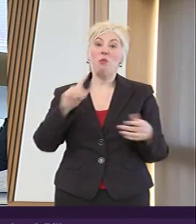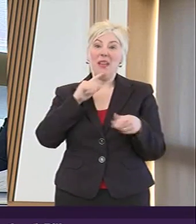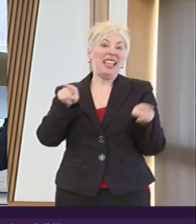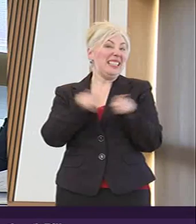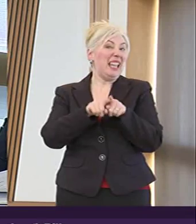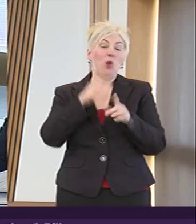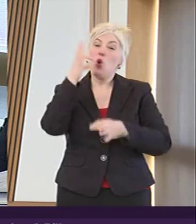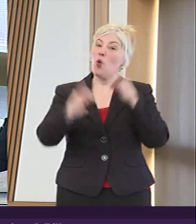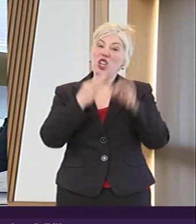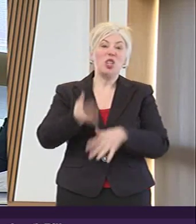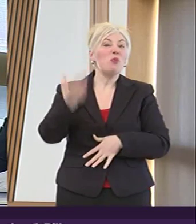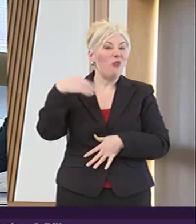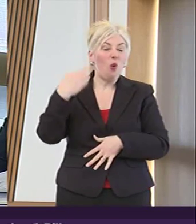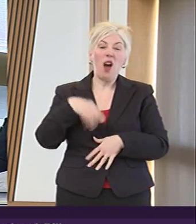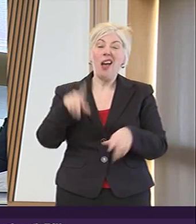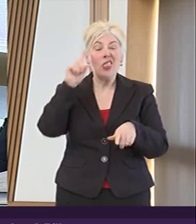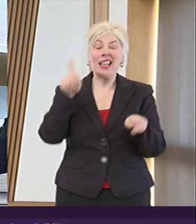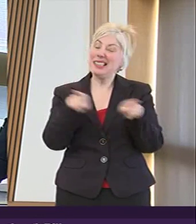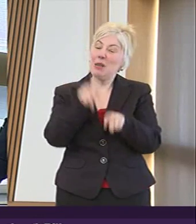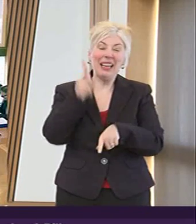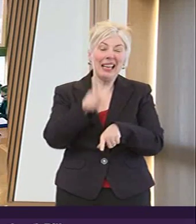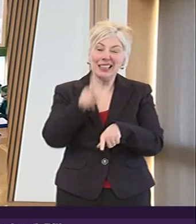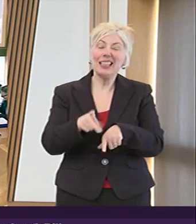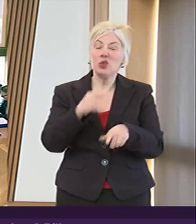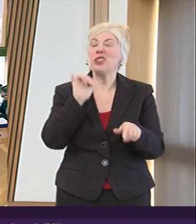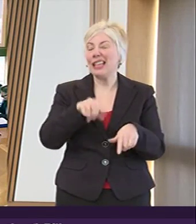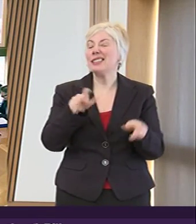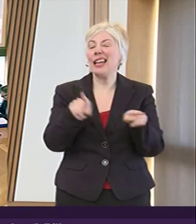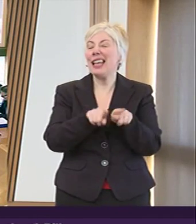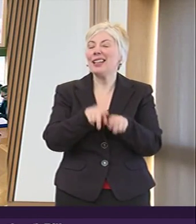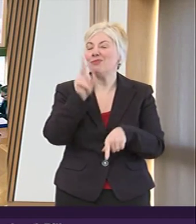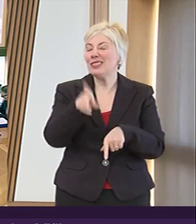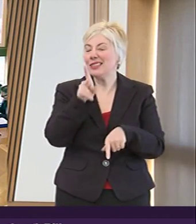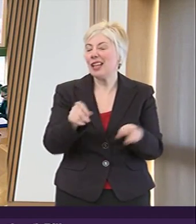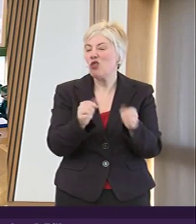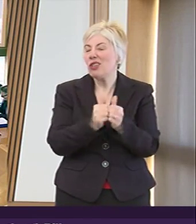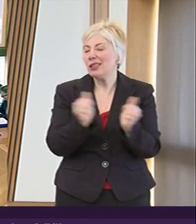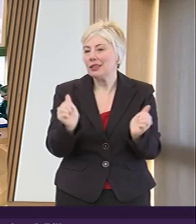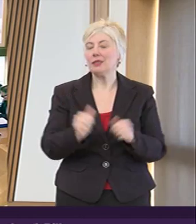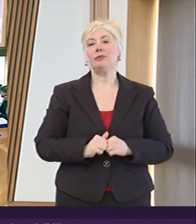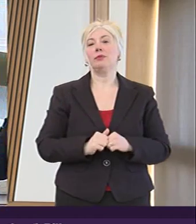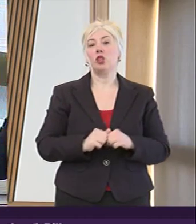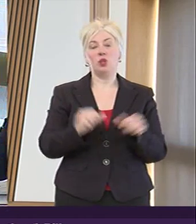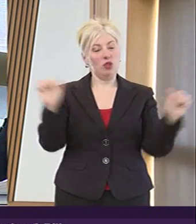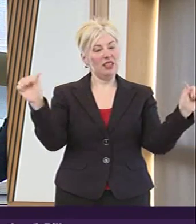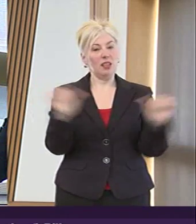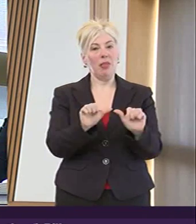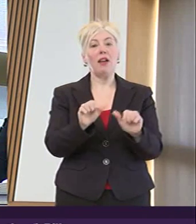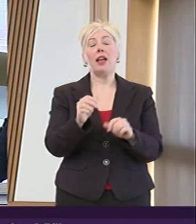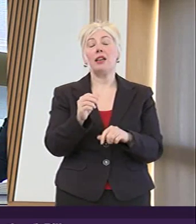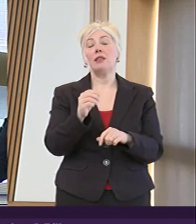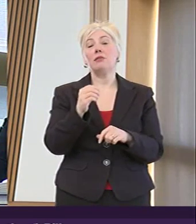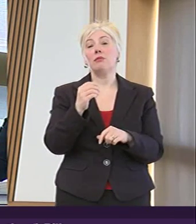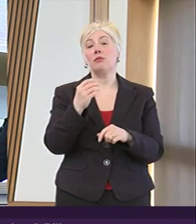discussion probably applies agree thank you very much indeed that brings us to agenda item